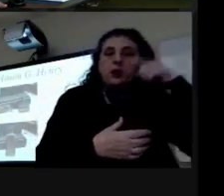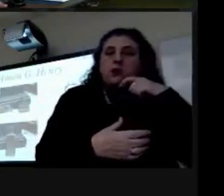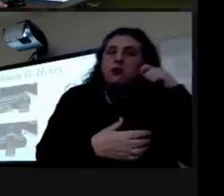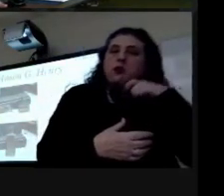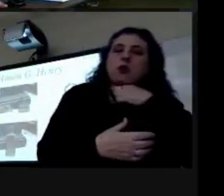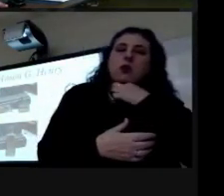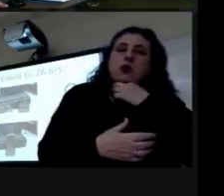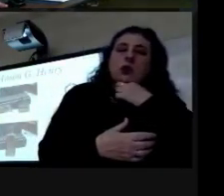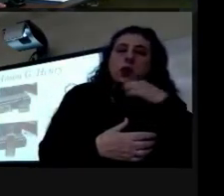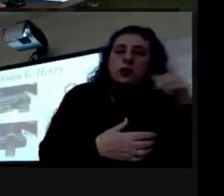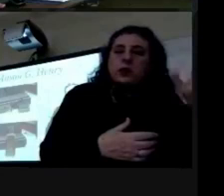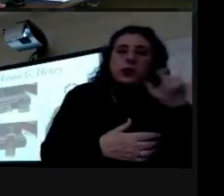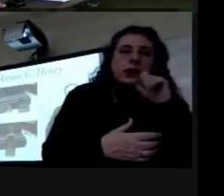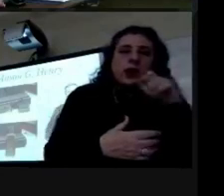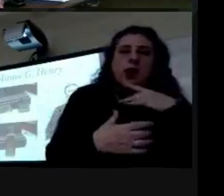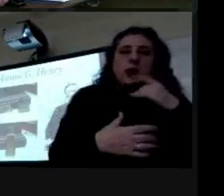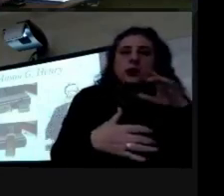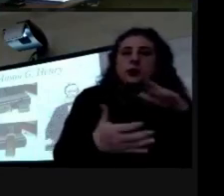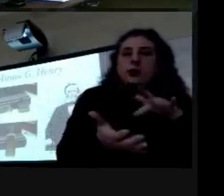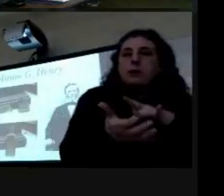the reason he didn't like medical drugs